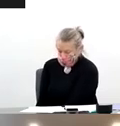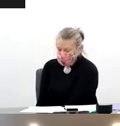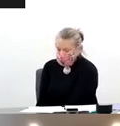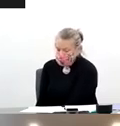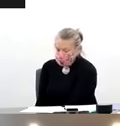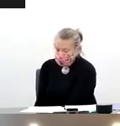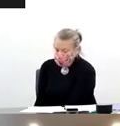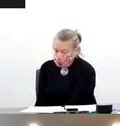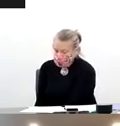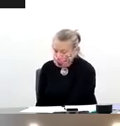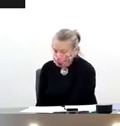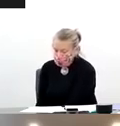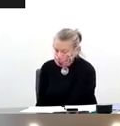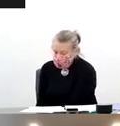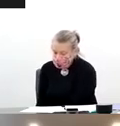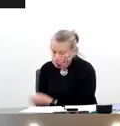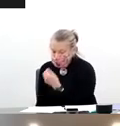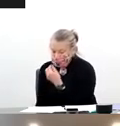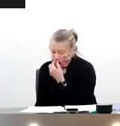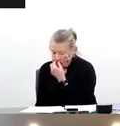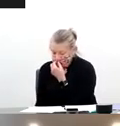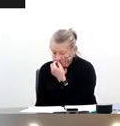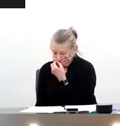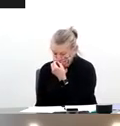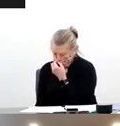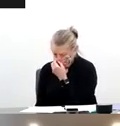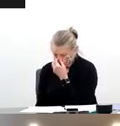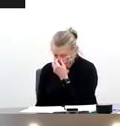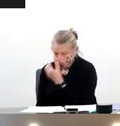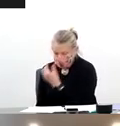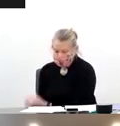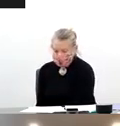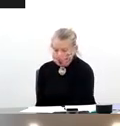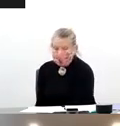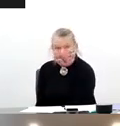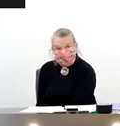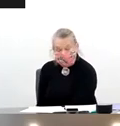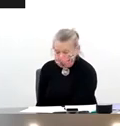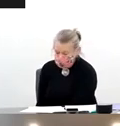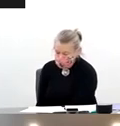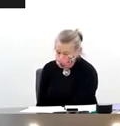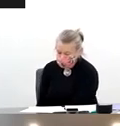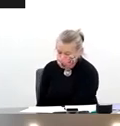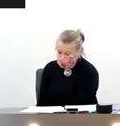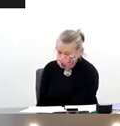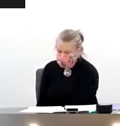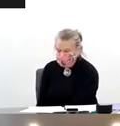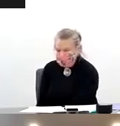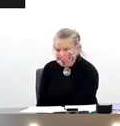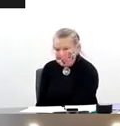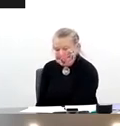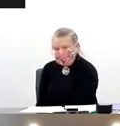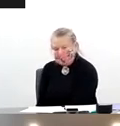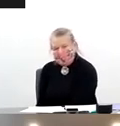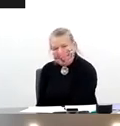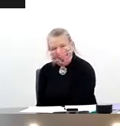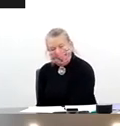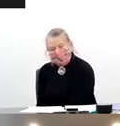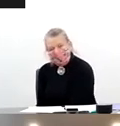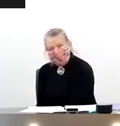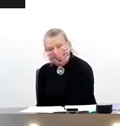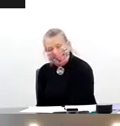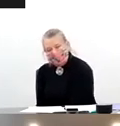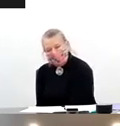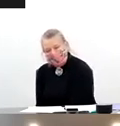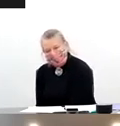past focus has been to understand pertussis infections and develop, to develop next generation vaccines. But along